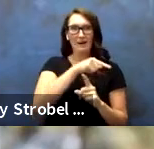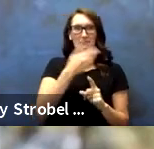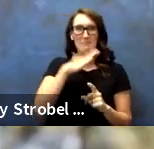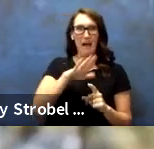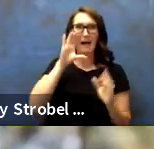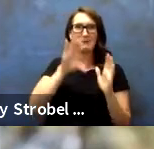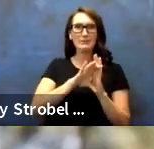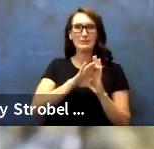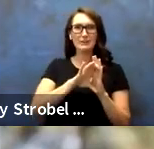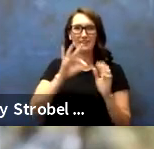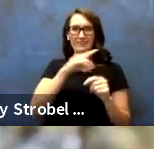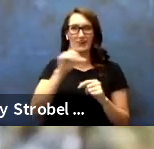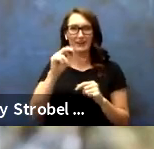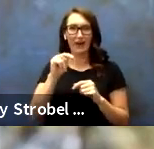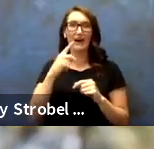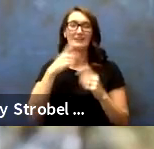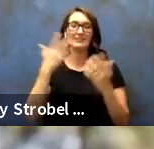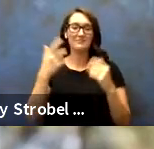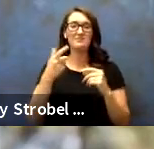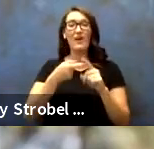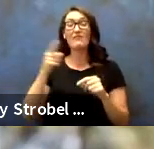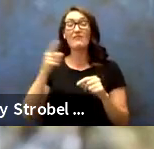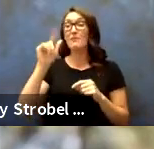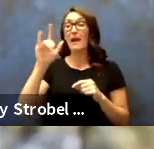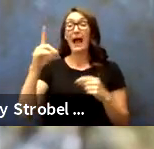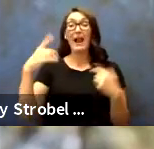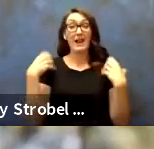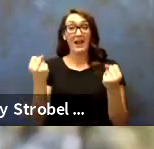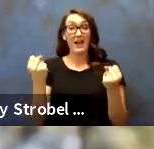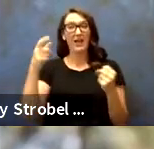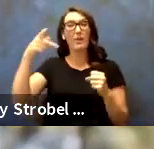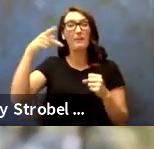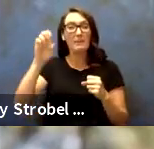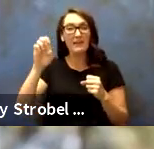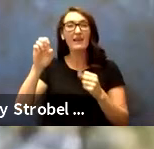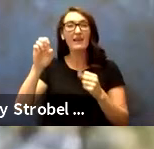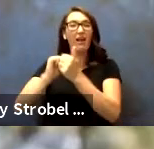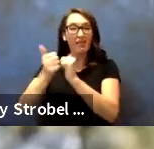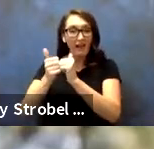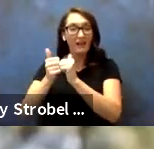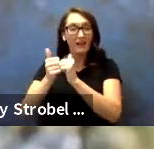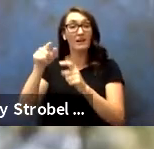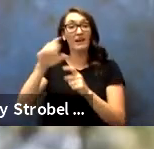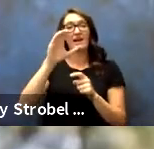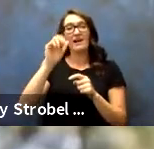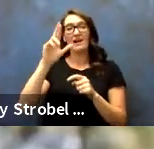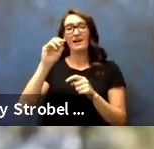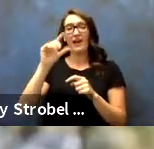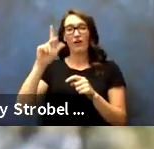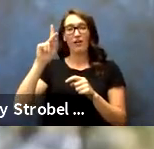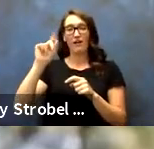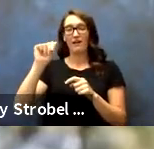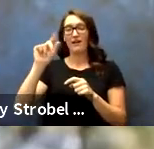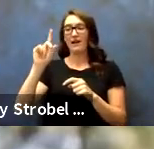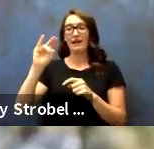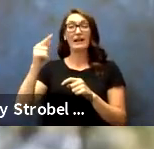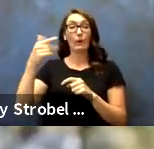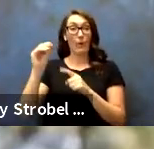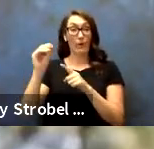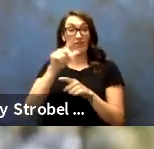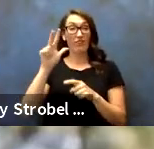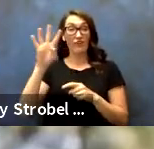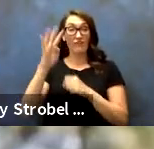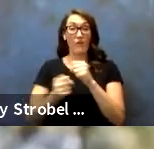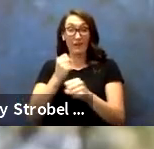So, from the Allied Health Physical Education Athletics area, Carol Kadingo, with 34